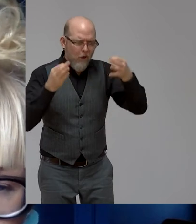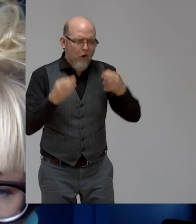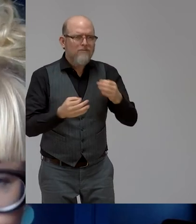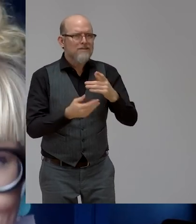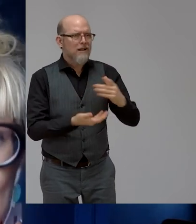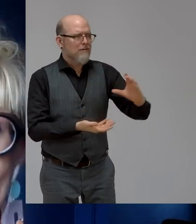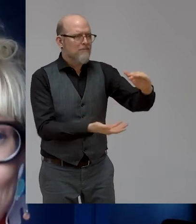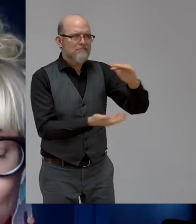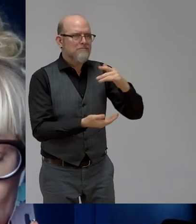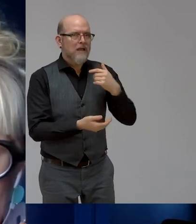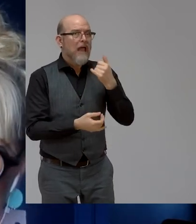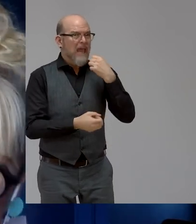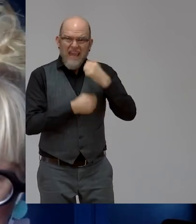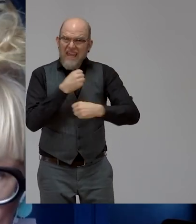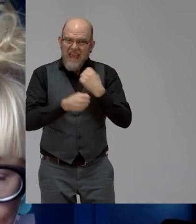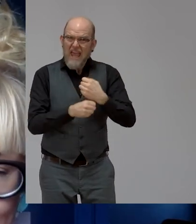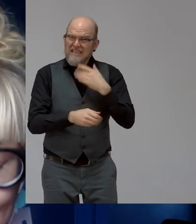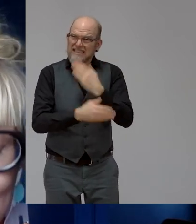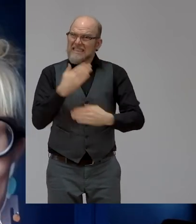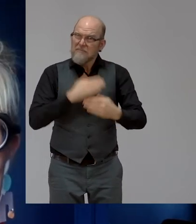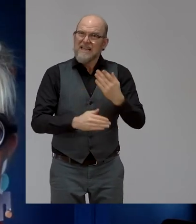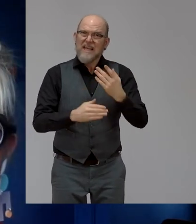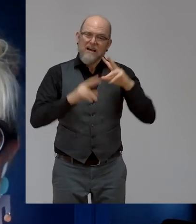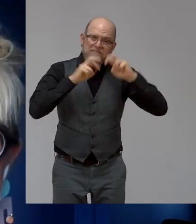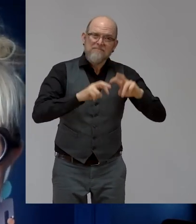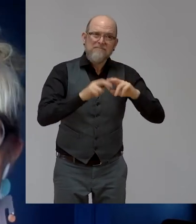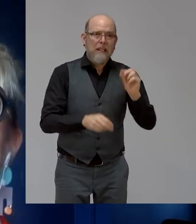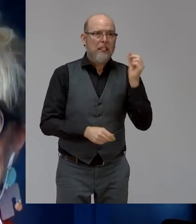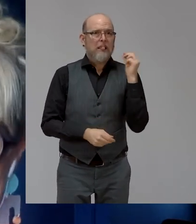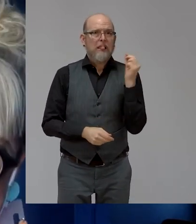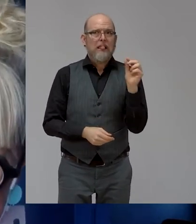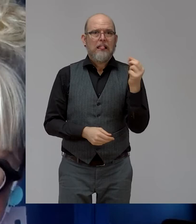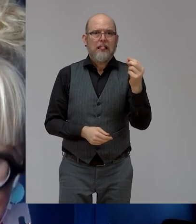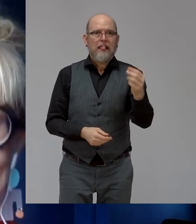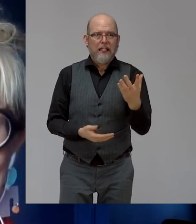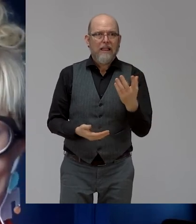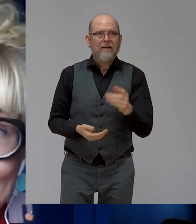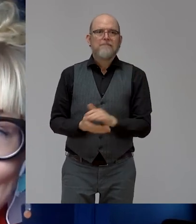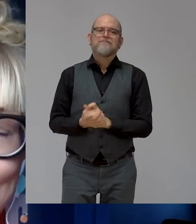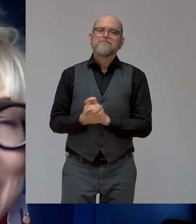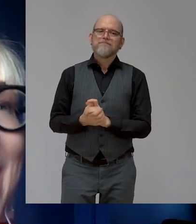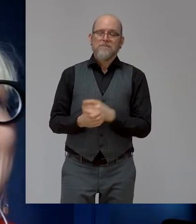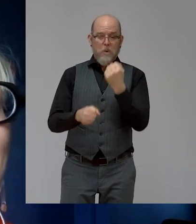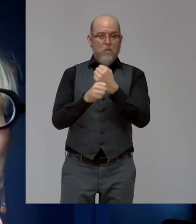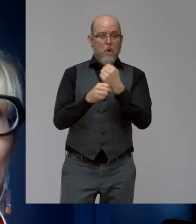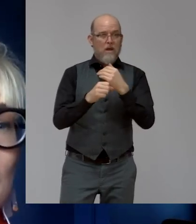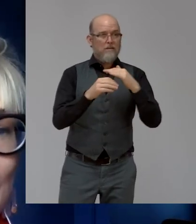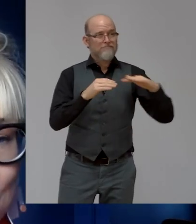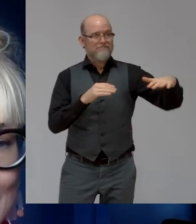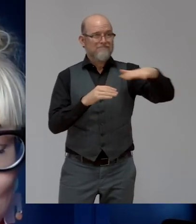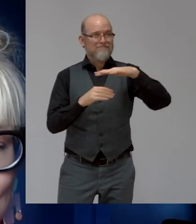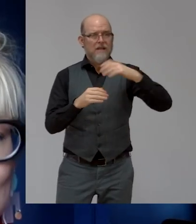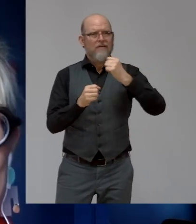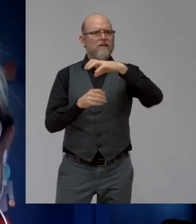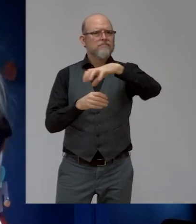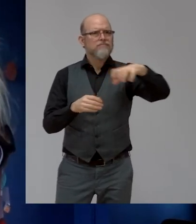say to us that is a barrier around the employment piece, they use as, I will say as an explanation, I'm going to say excuse, is because of